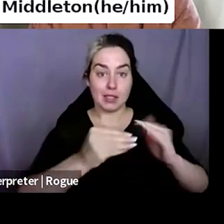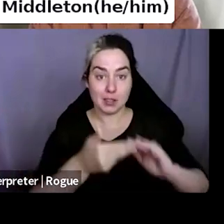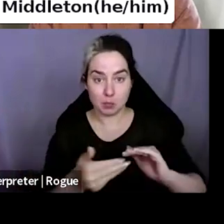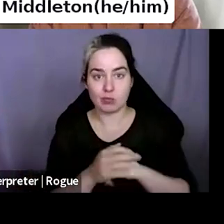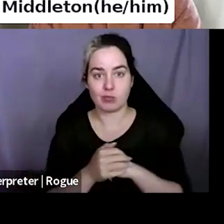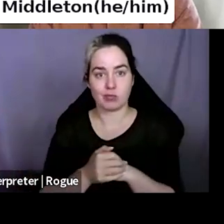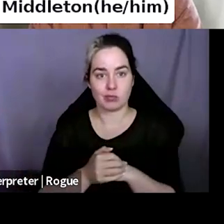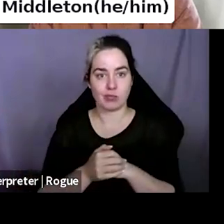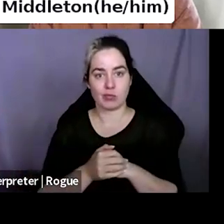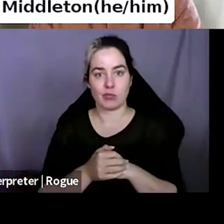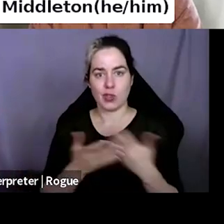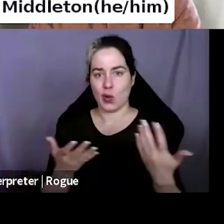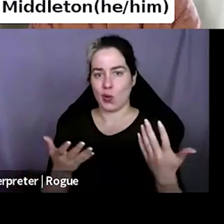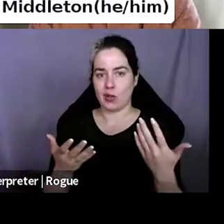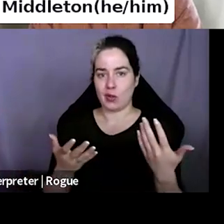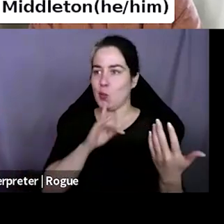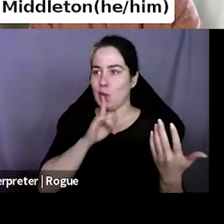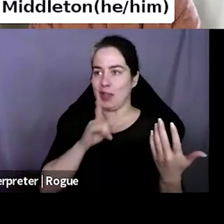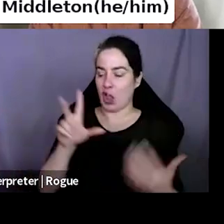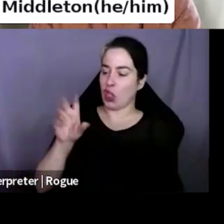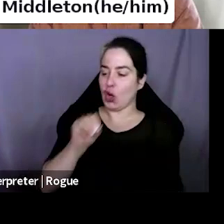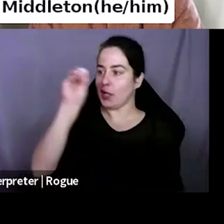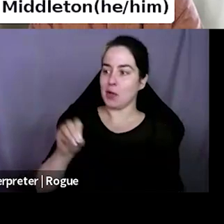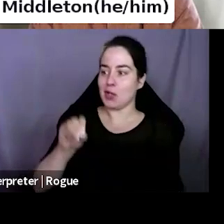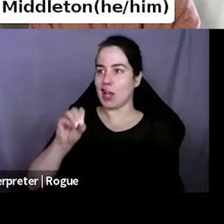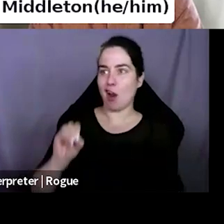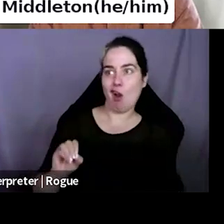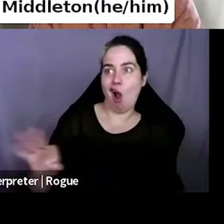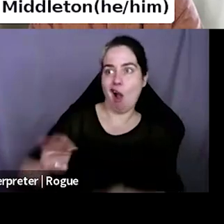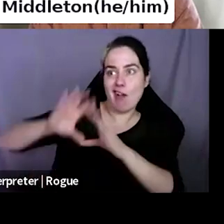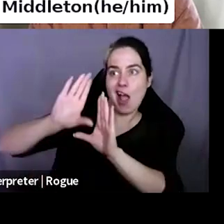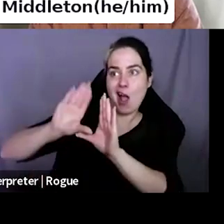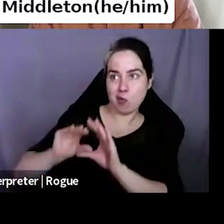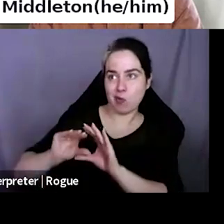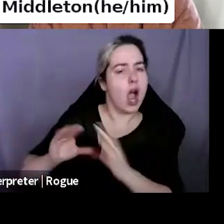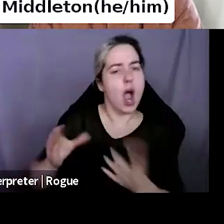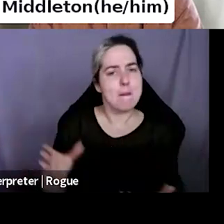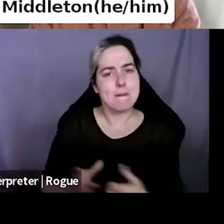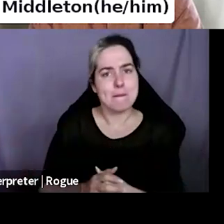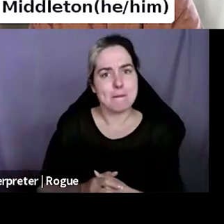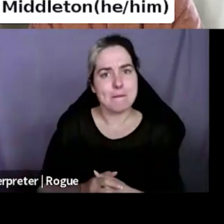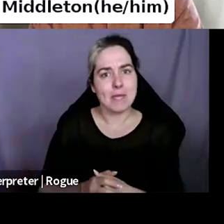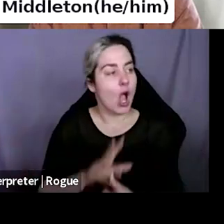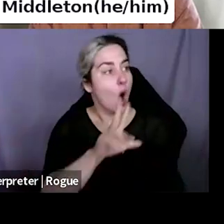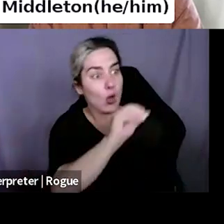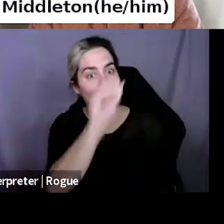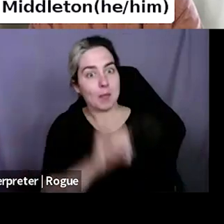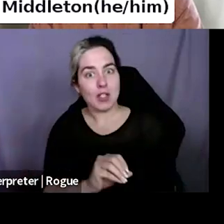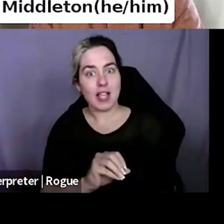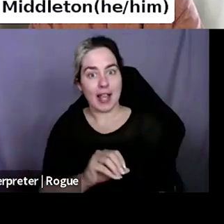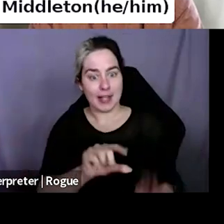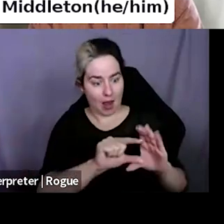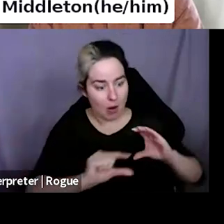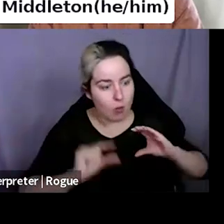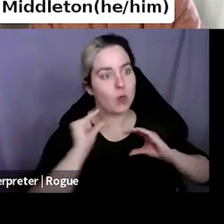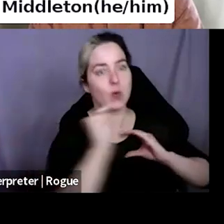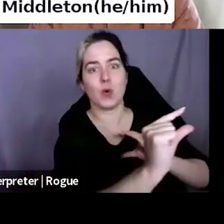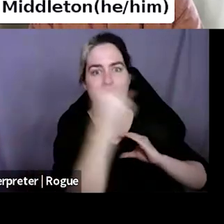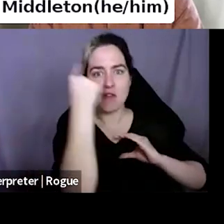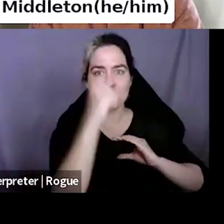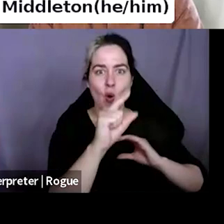% off, they are thrilled if we're going to give 30% to pause or whatever, and they come and they spend way more money than they ever would.